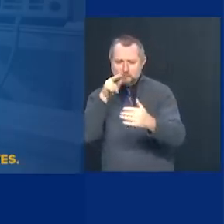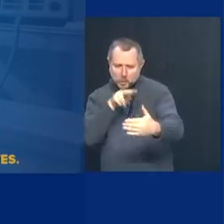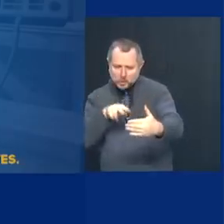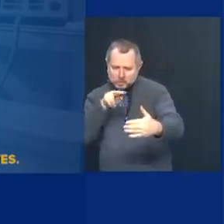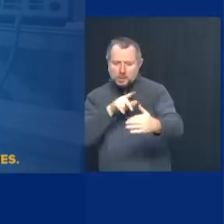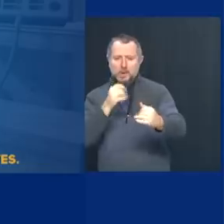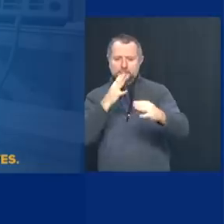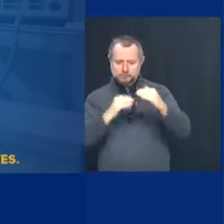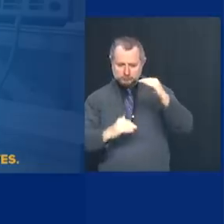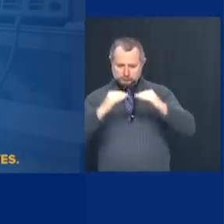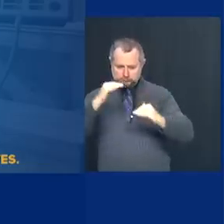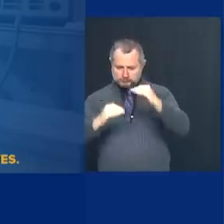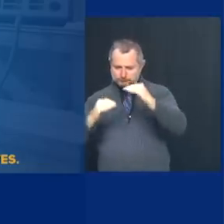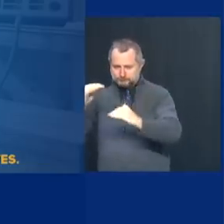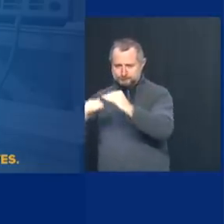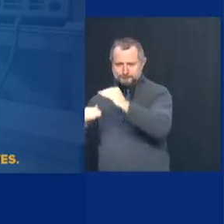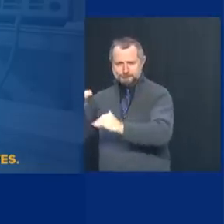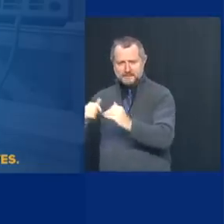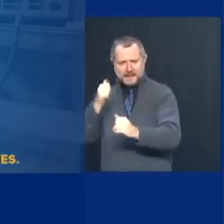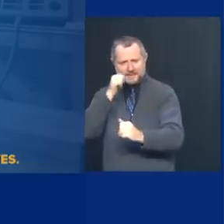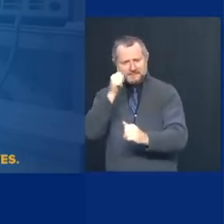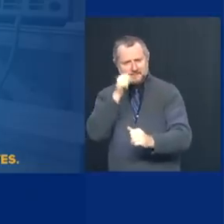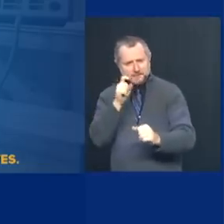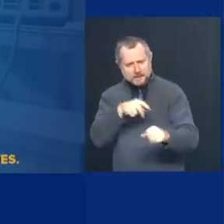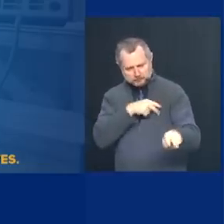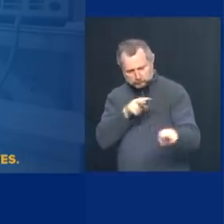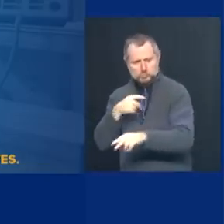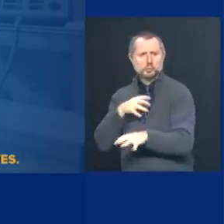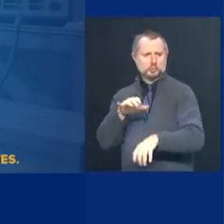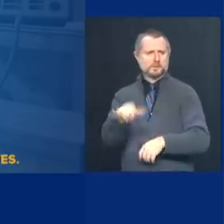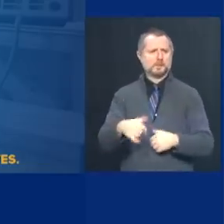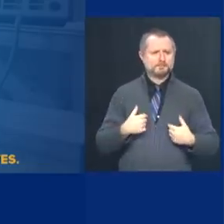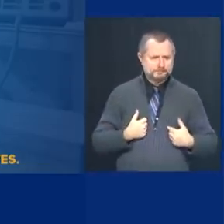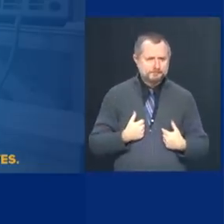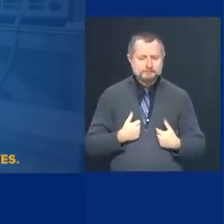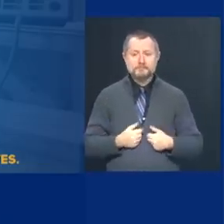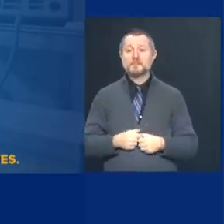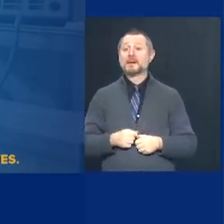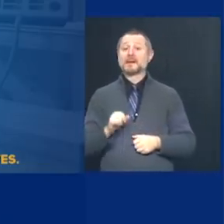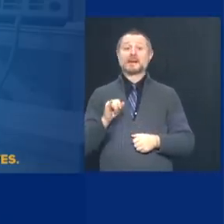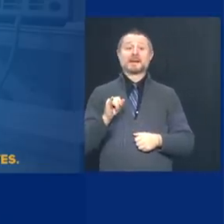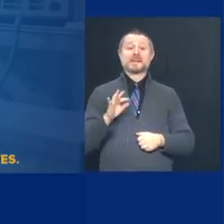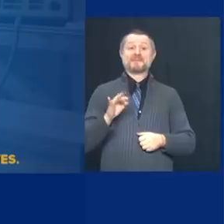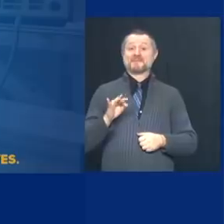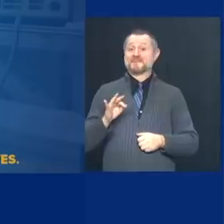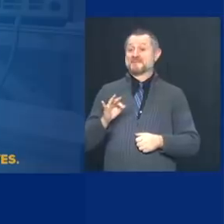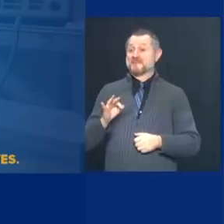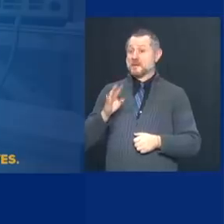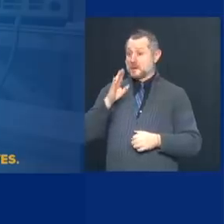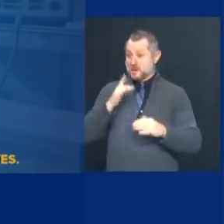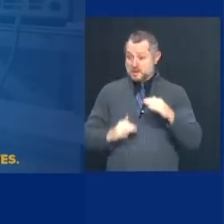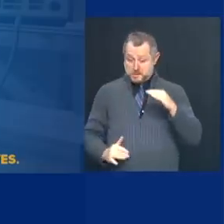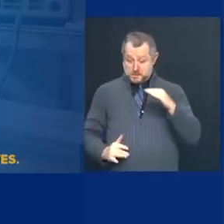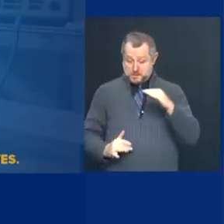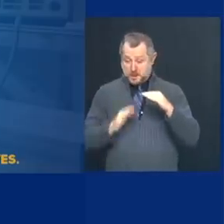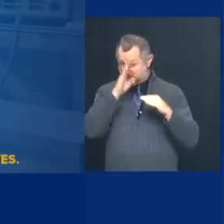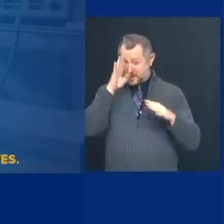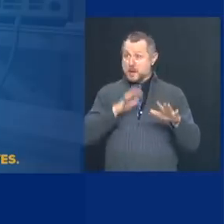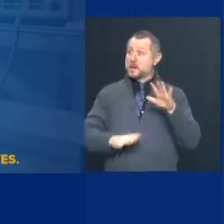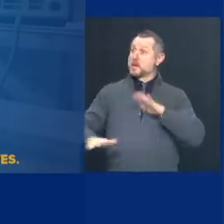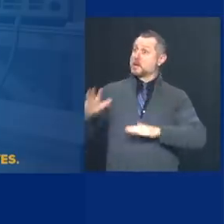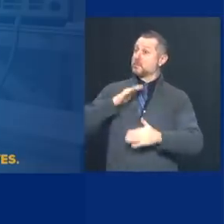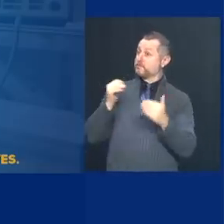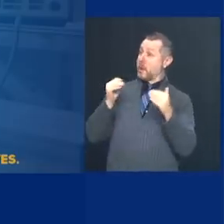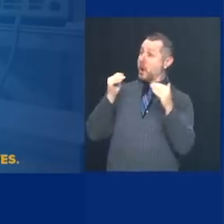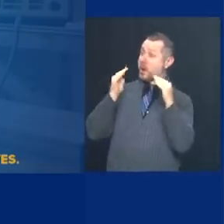And we do that on a daily basis. If our hospital capacity becomes critical, we're going to close